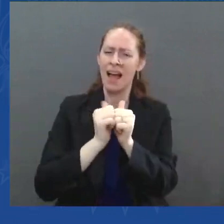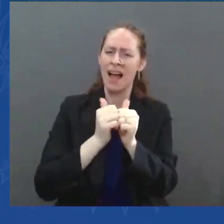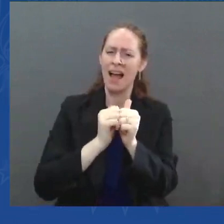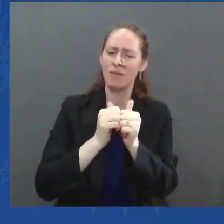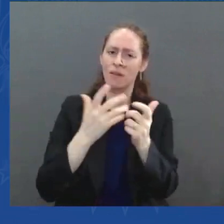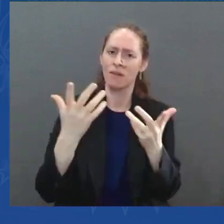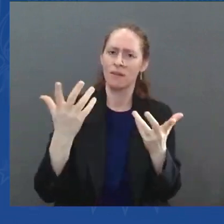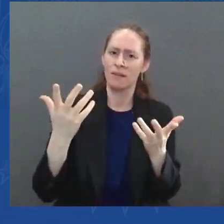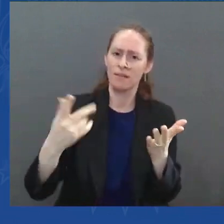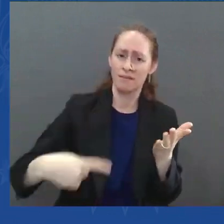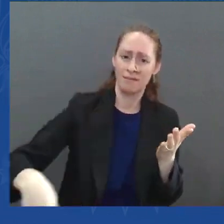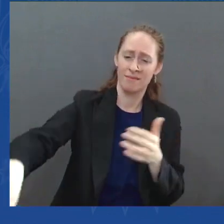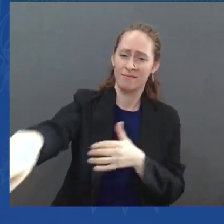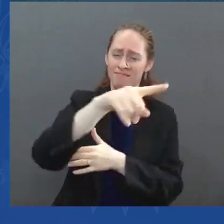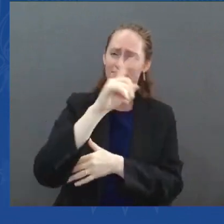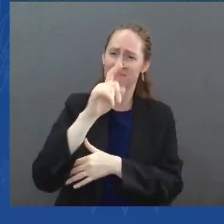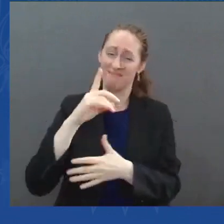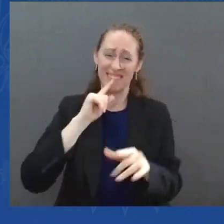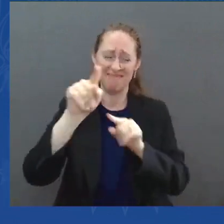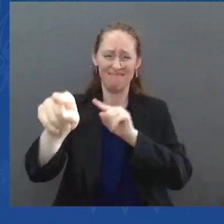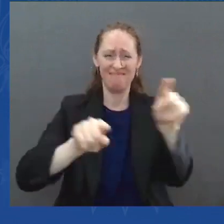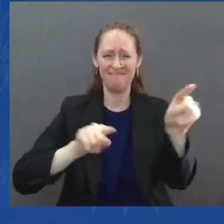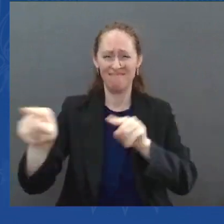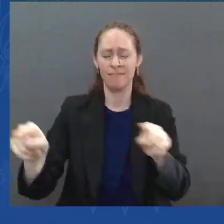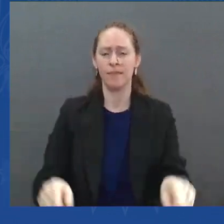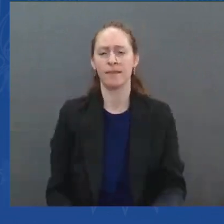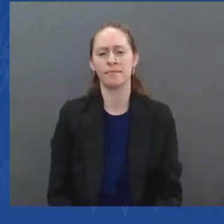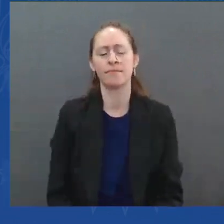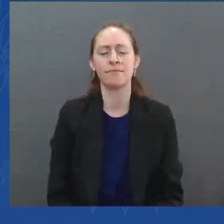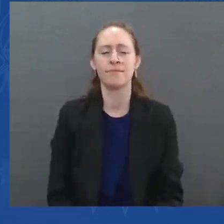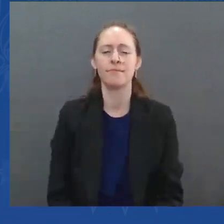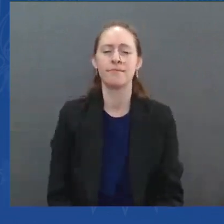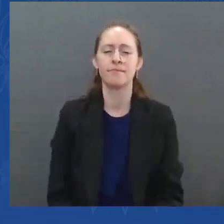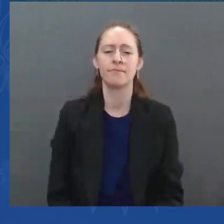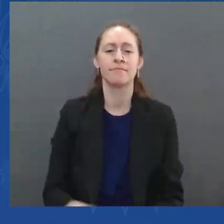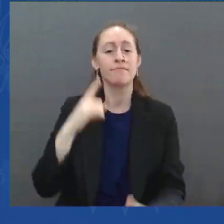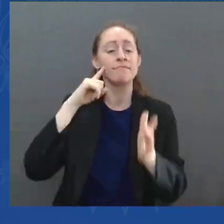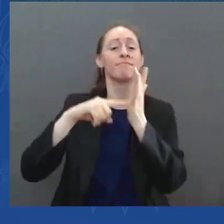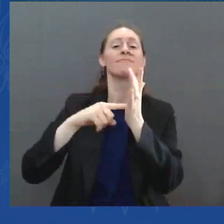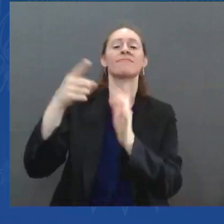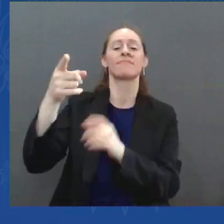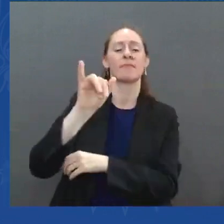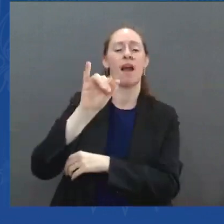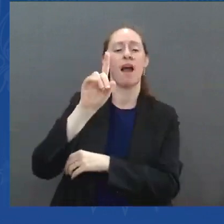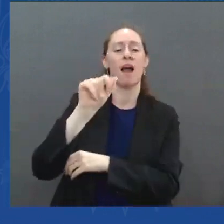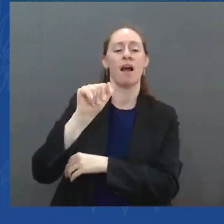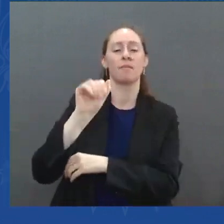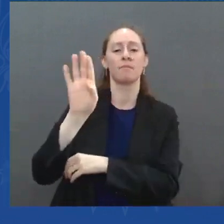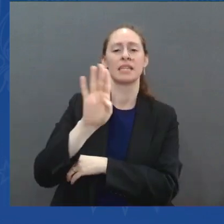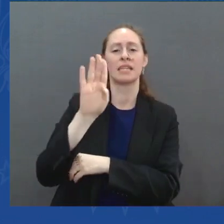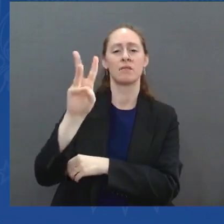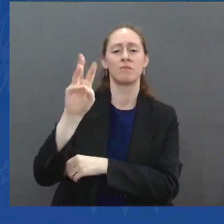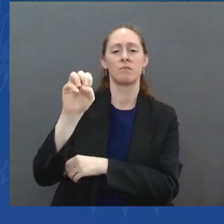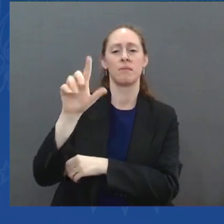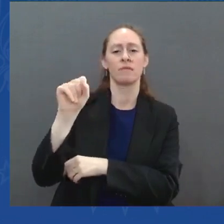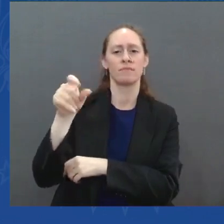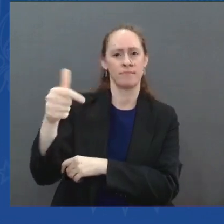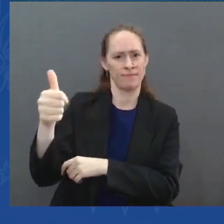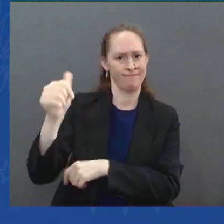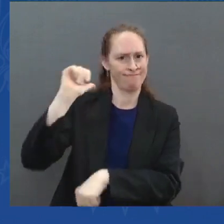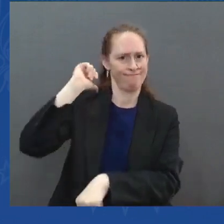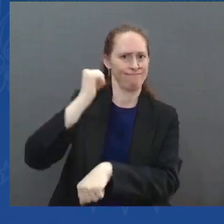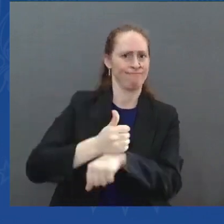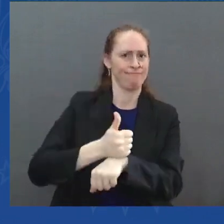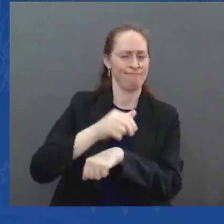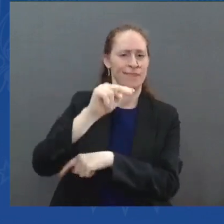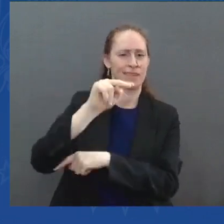Wells, one of the founders of the NAACP, established a hundred years ago in response to racial terror across the country. A brilliant,